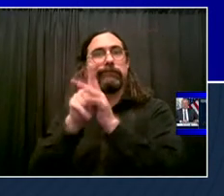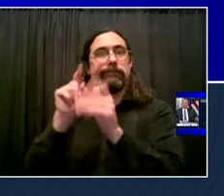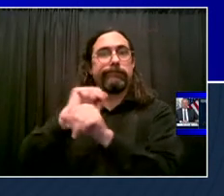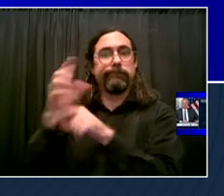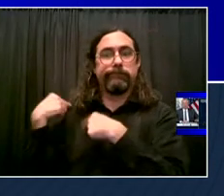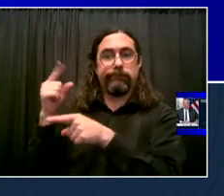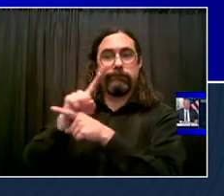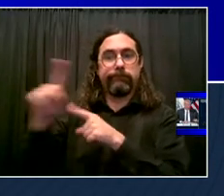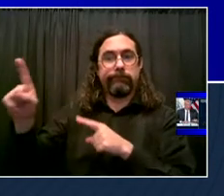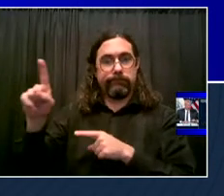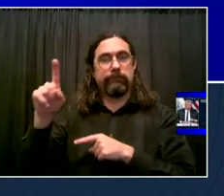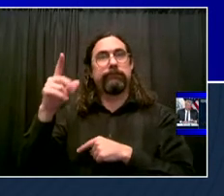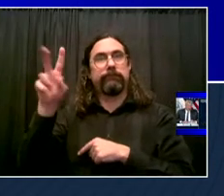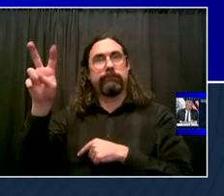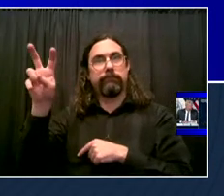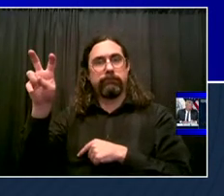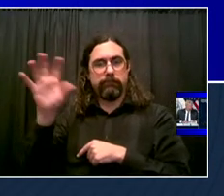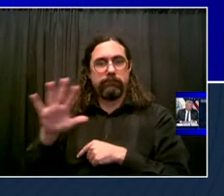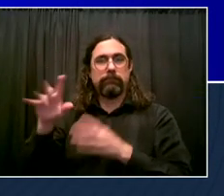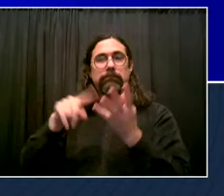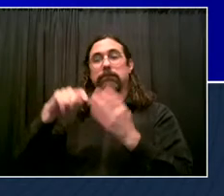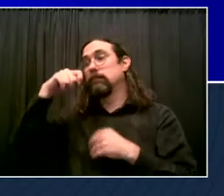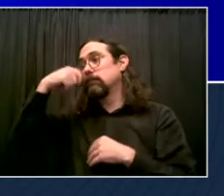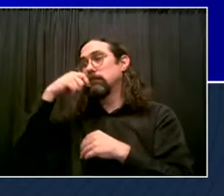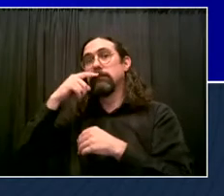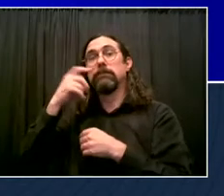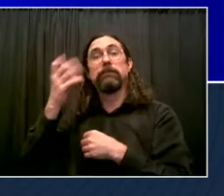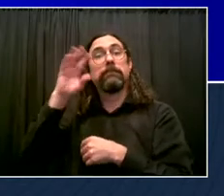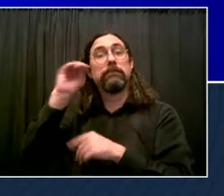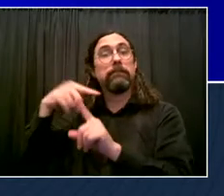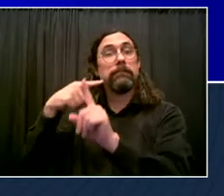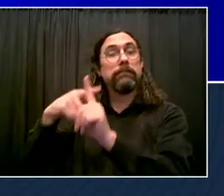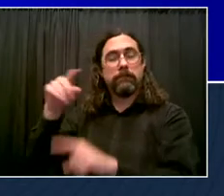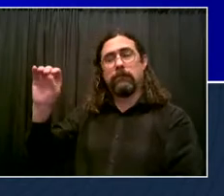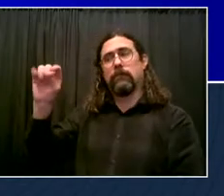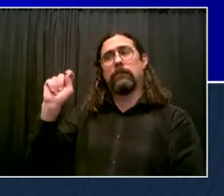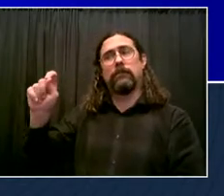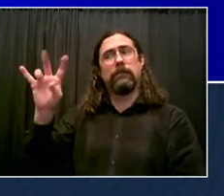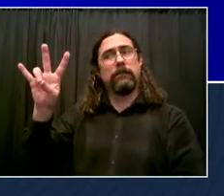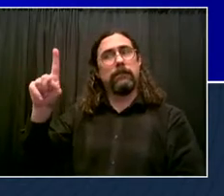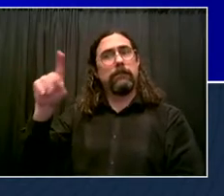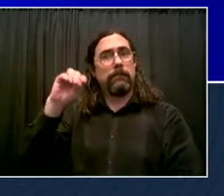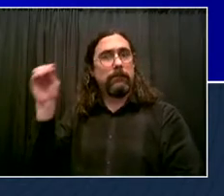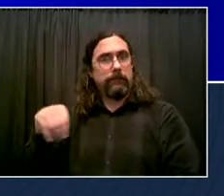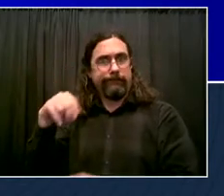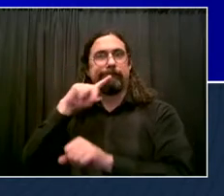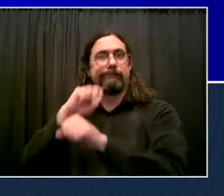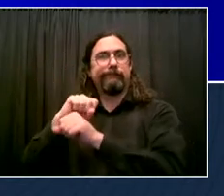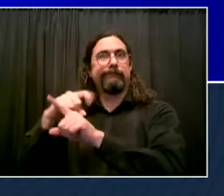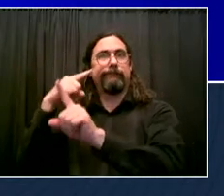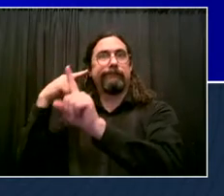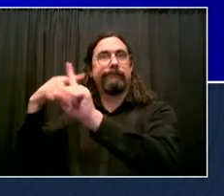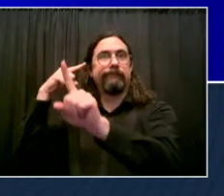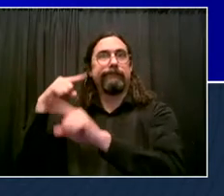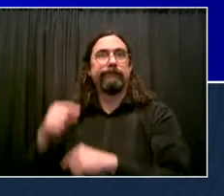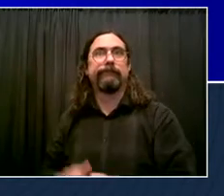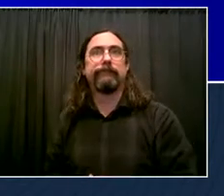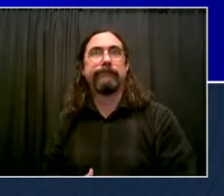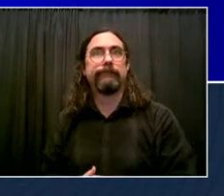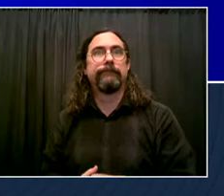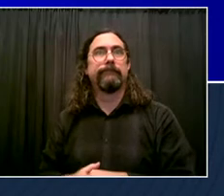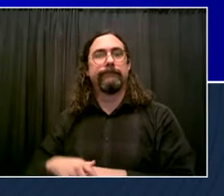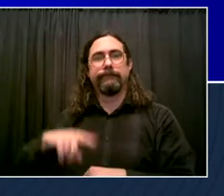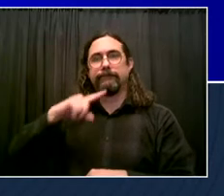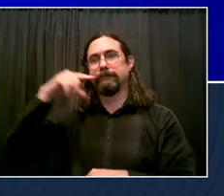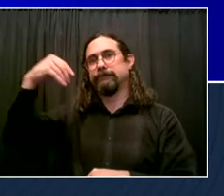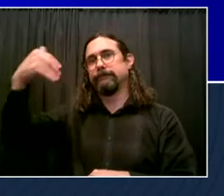record-setting figure today on a seven-day rolling average, 0.71%. People said a couple of weeks ago,